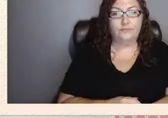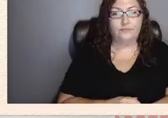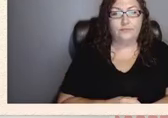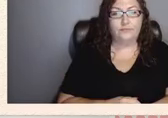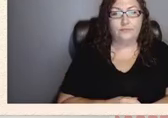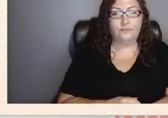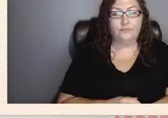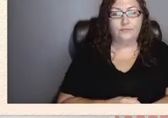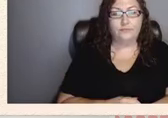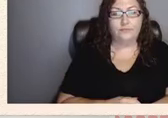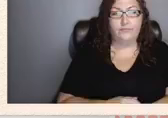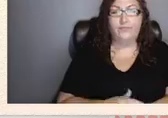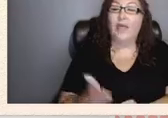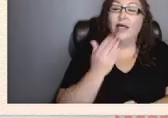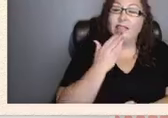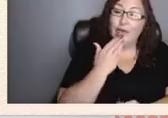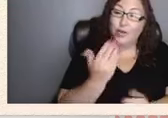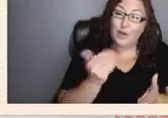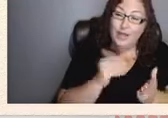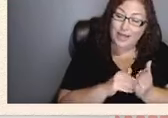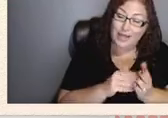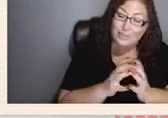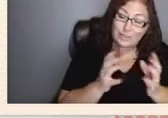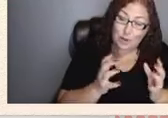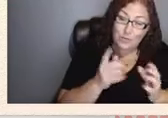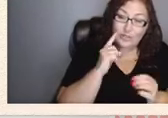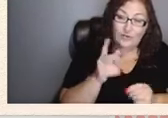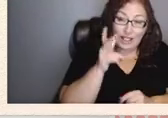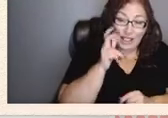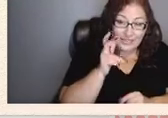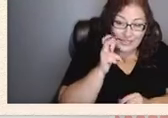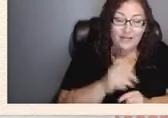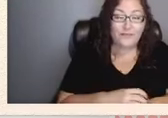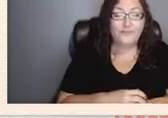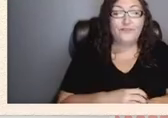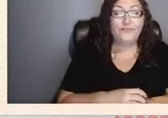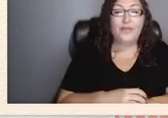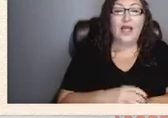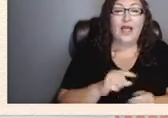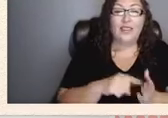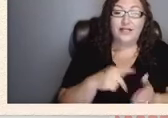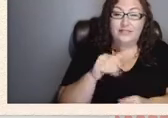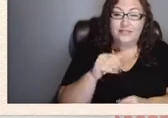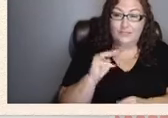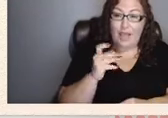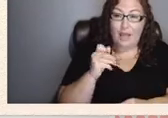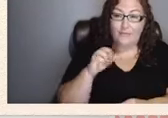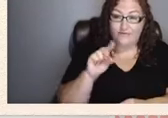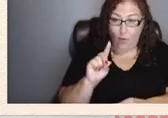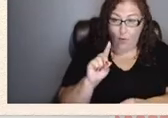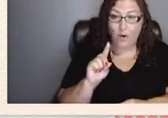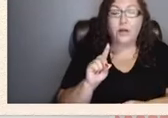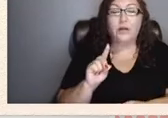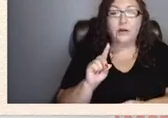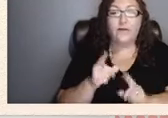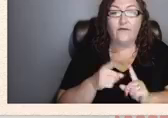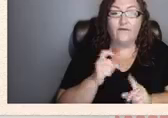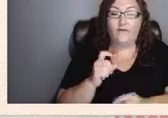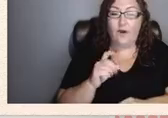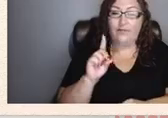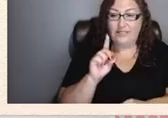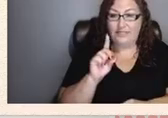thank you again so much for listening uh this is pam ford from disability rights